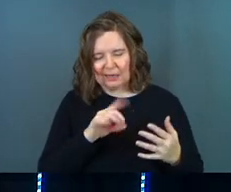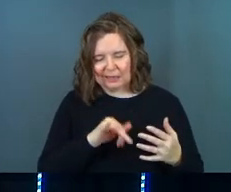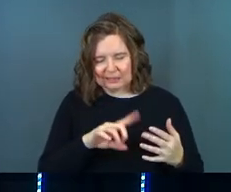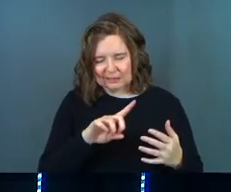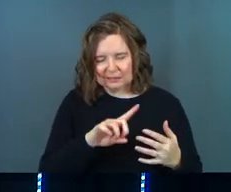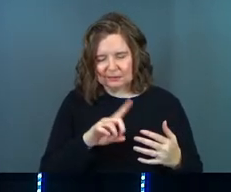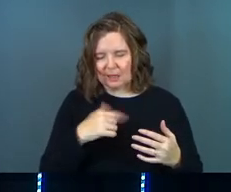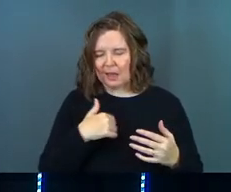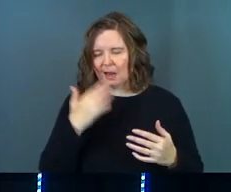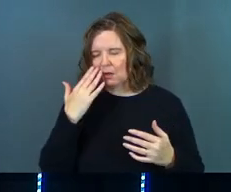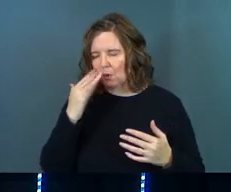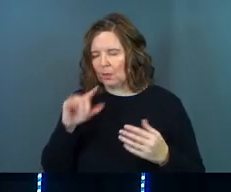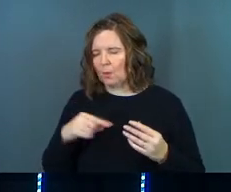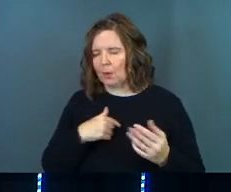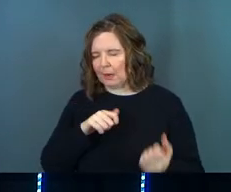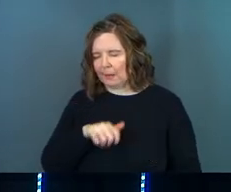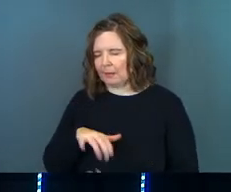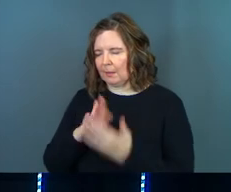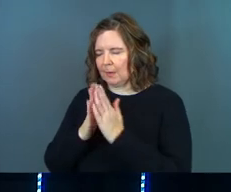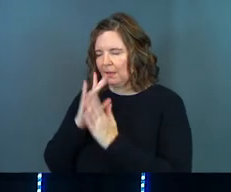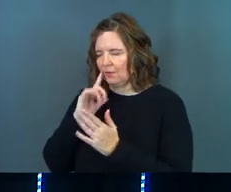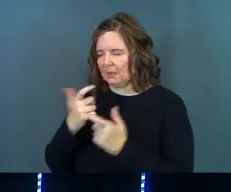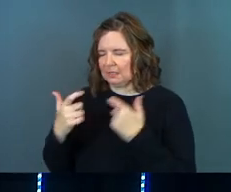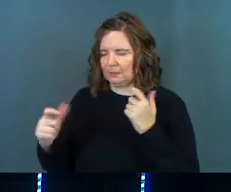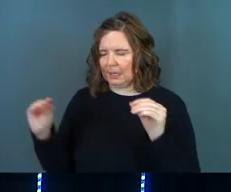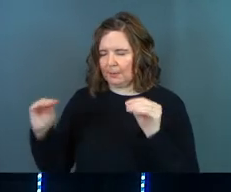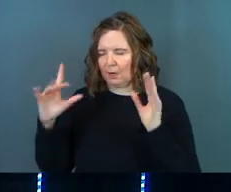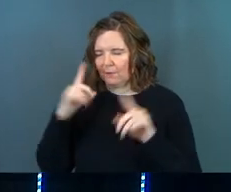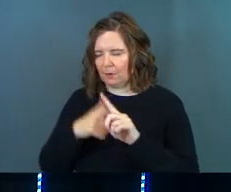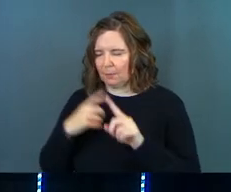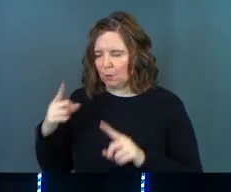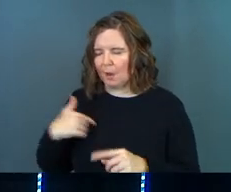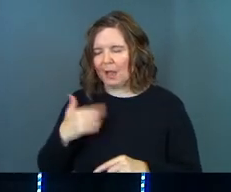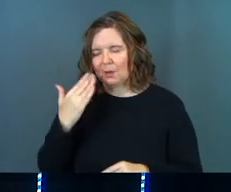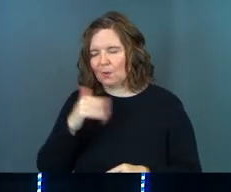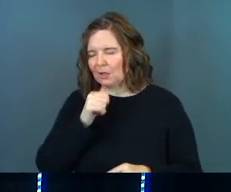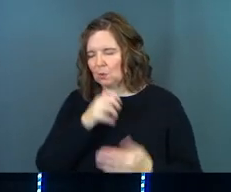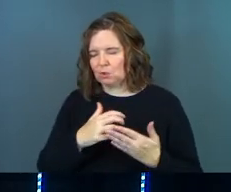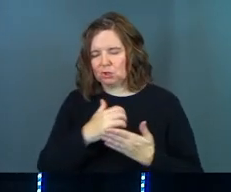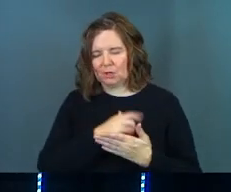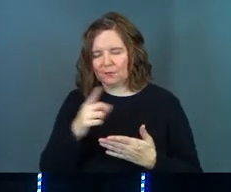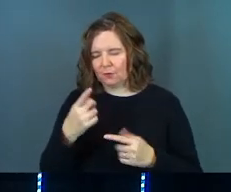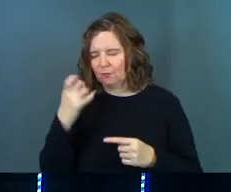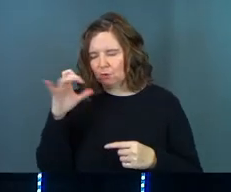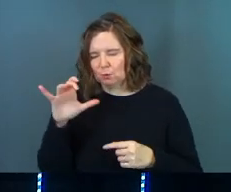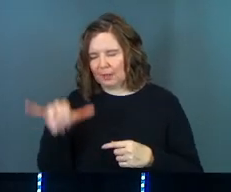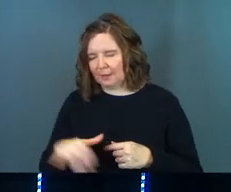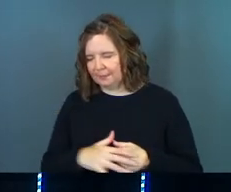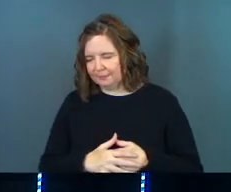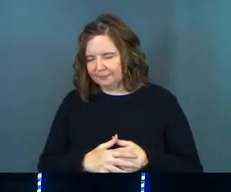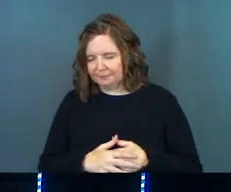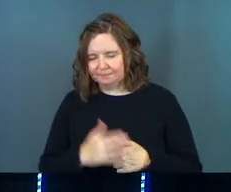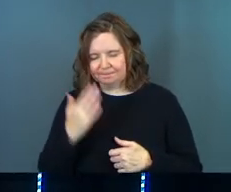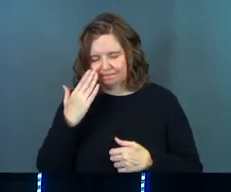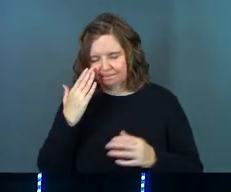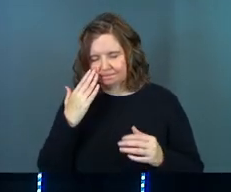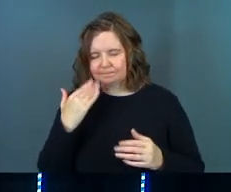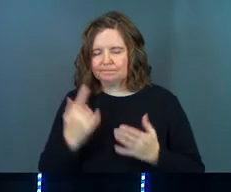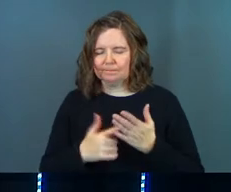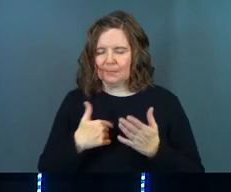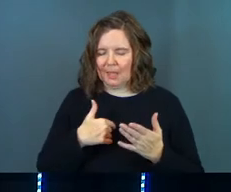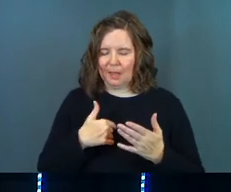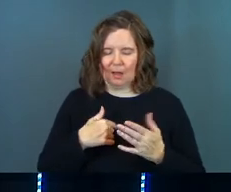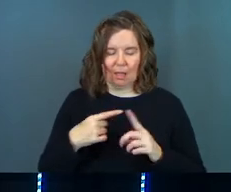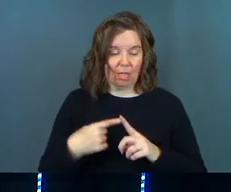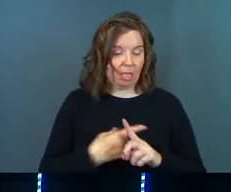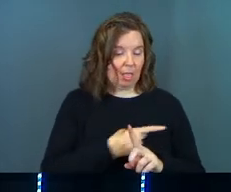did. And I know that when I come and I ask for this big miracle from you, I know I don't deserve you to give this to me. And sometimes